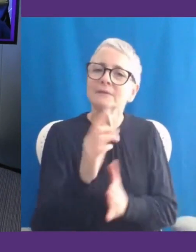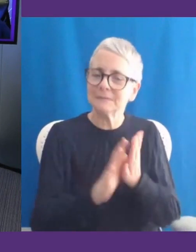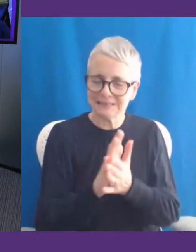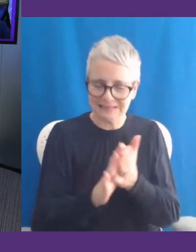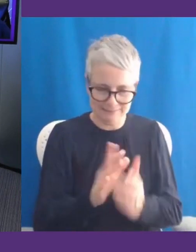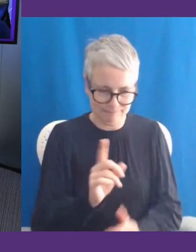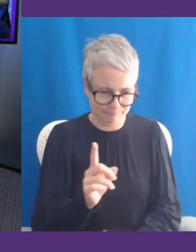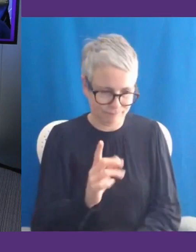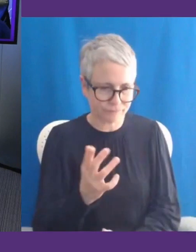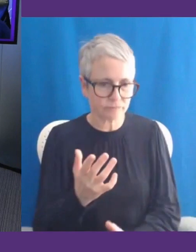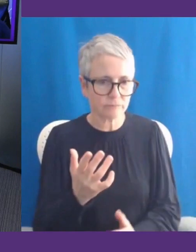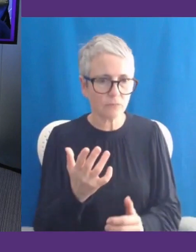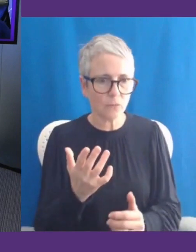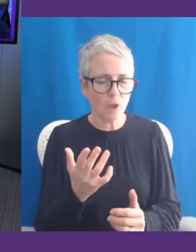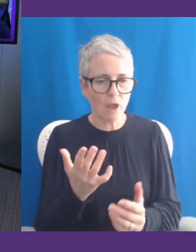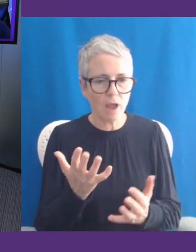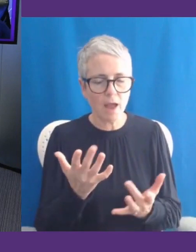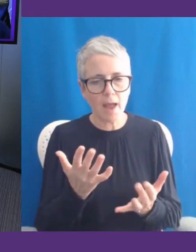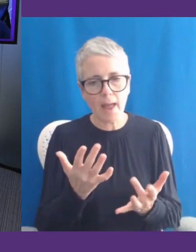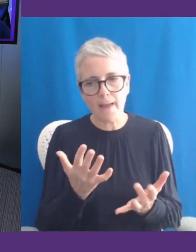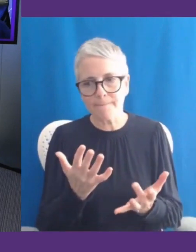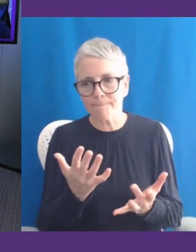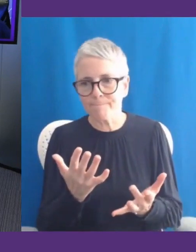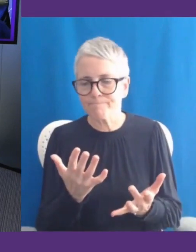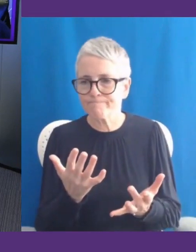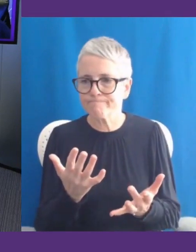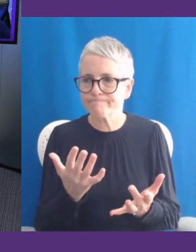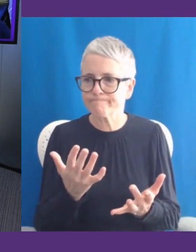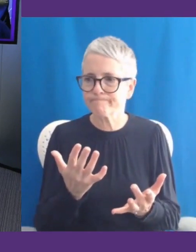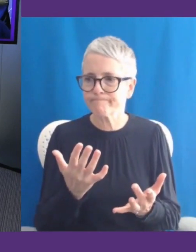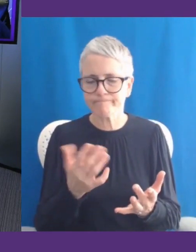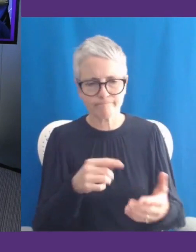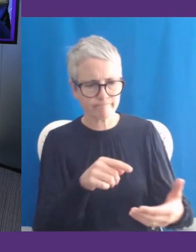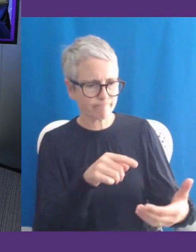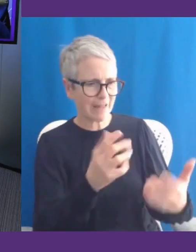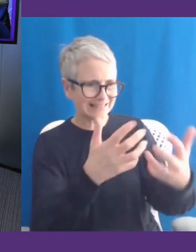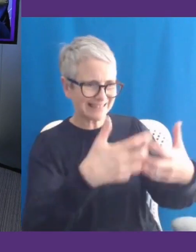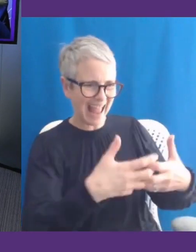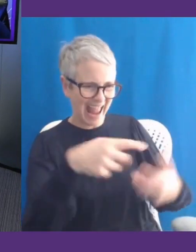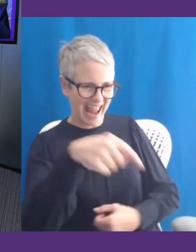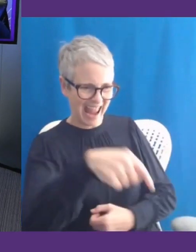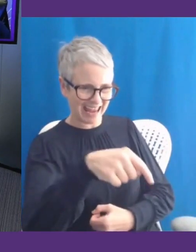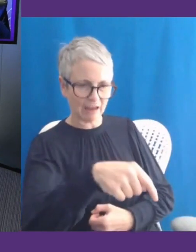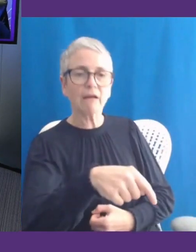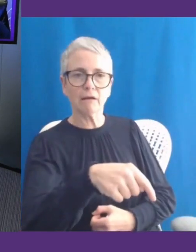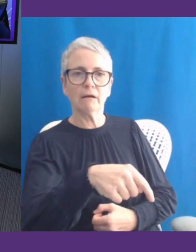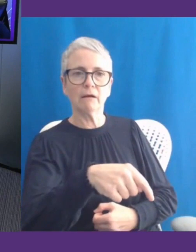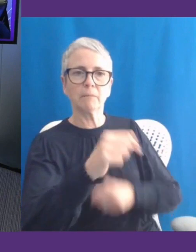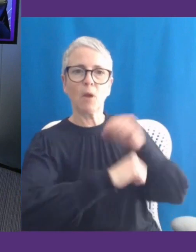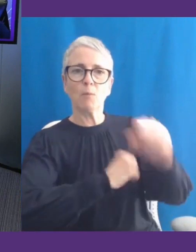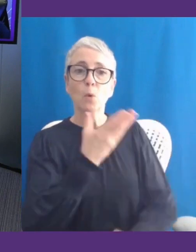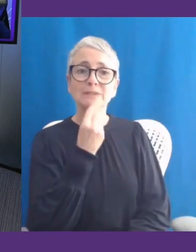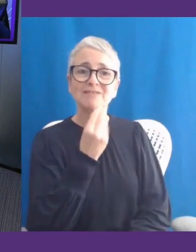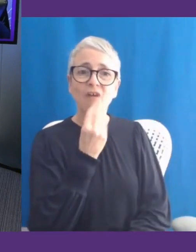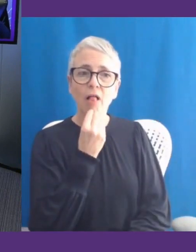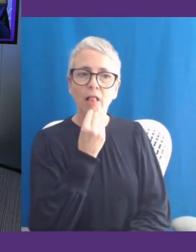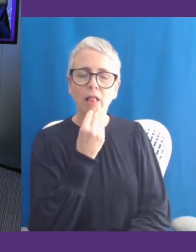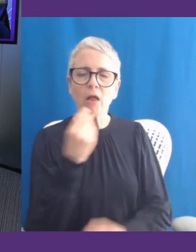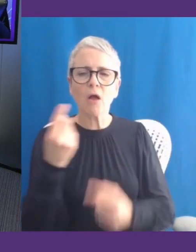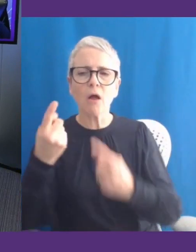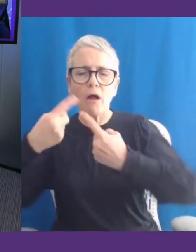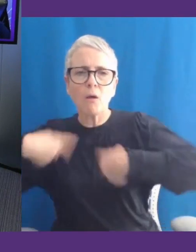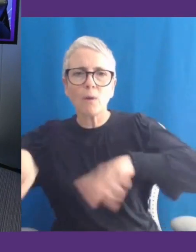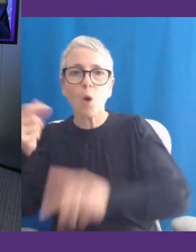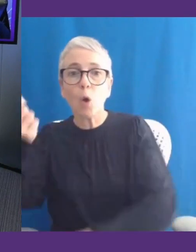understanding and the understanding of the usefulness of A-tech and accessible technology is being incorporated within the